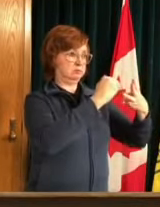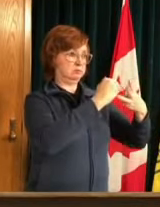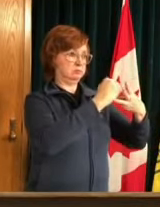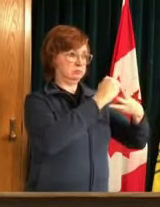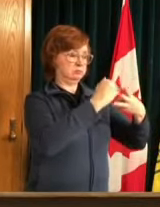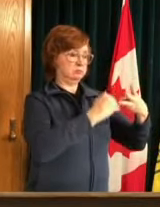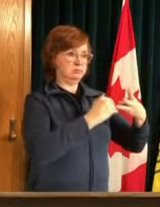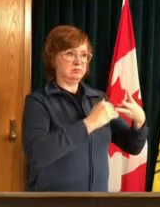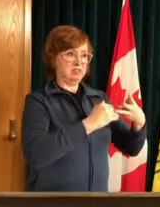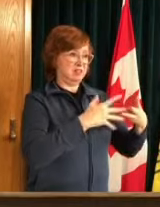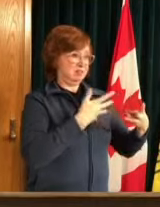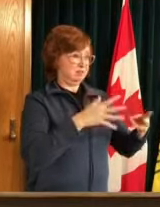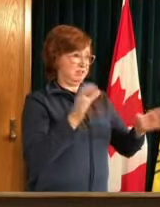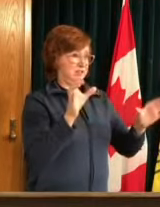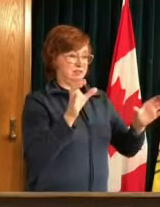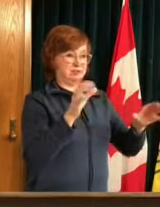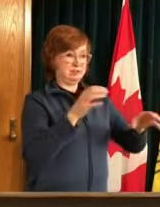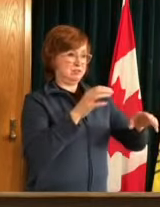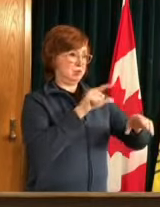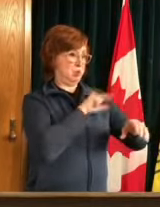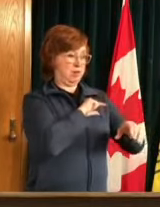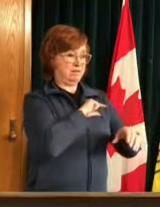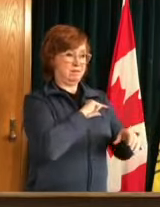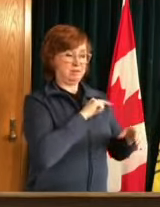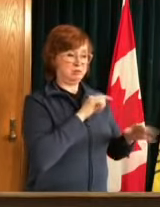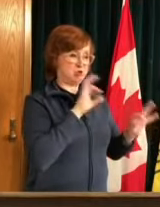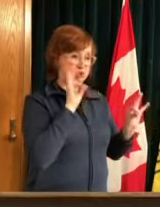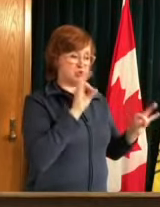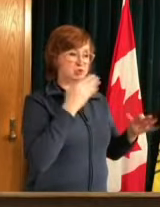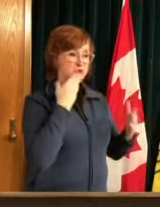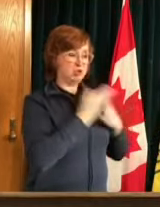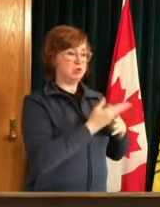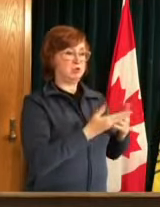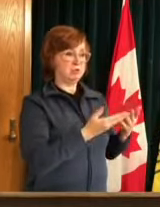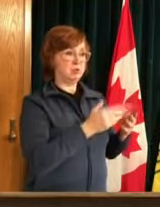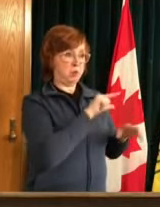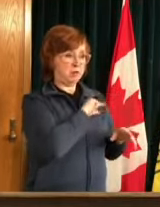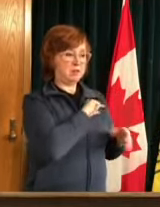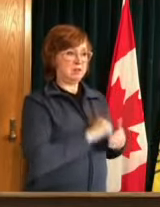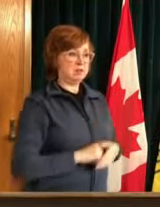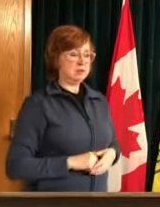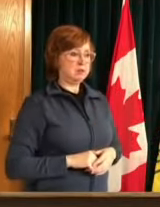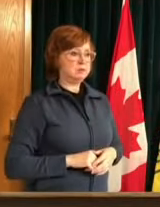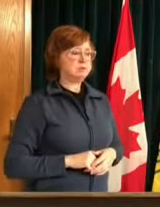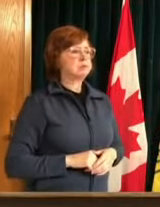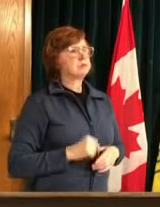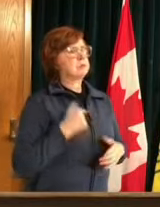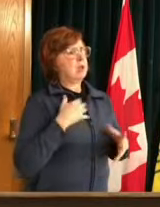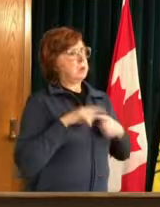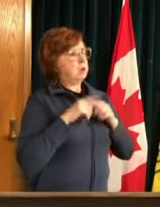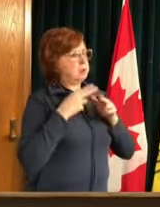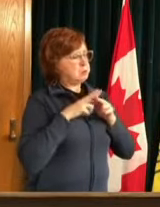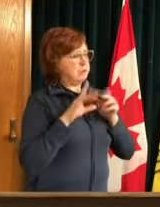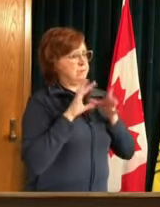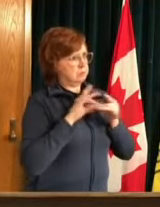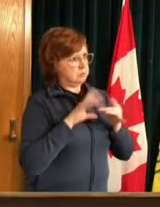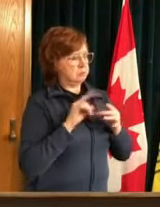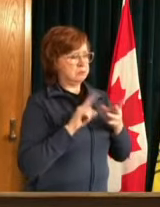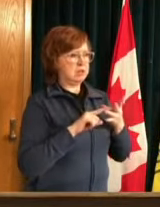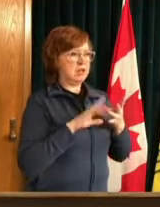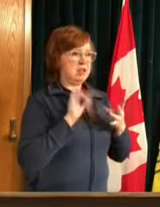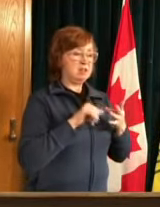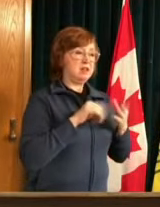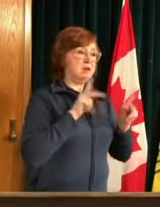a couple of comments on on the uh the variability in the conversation around astrazeneca and it it hasn't been helpful and i would just